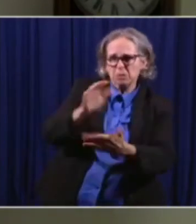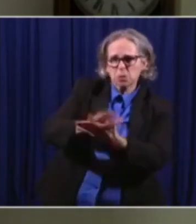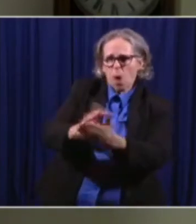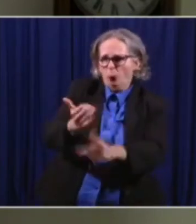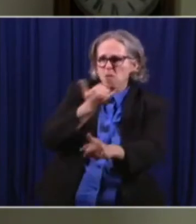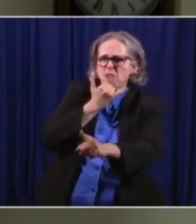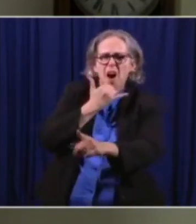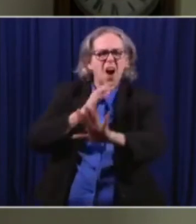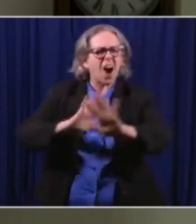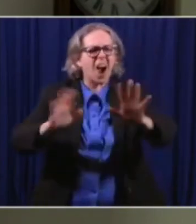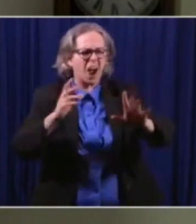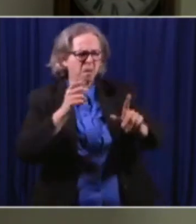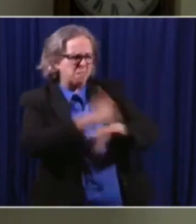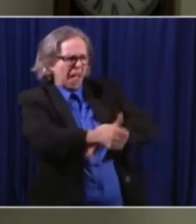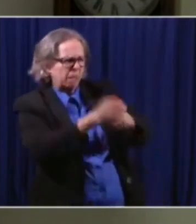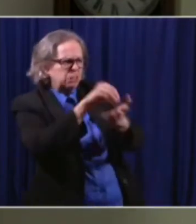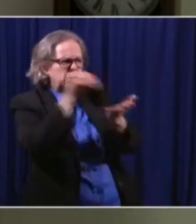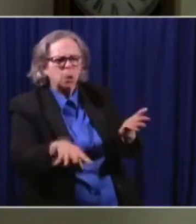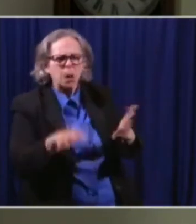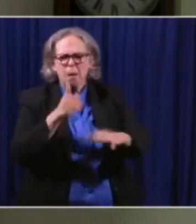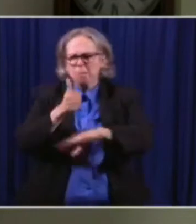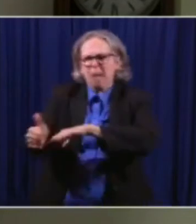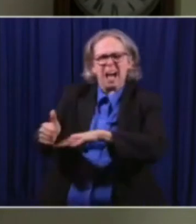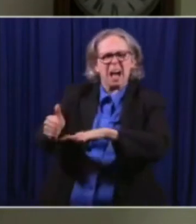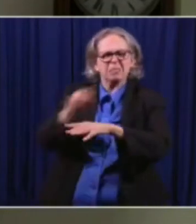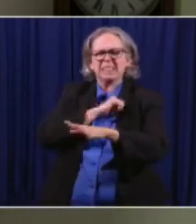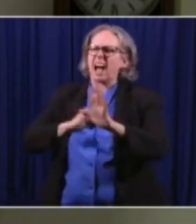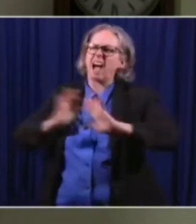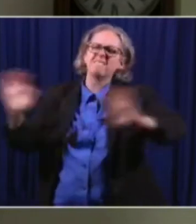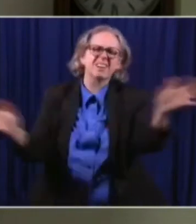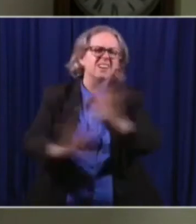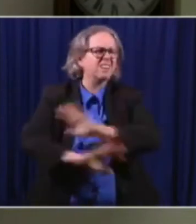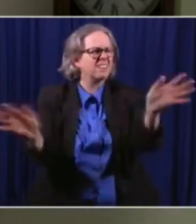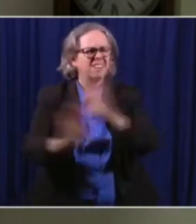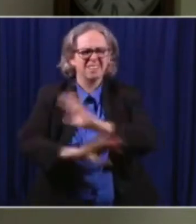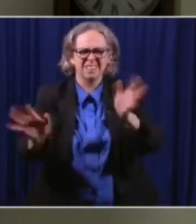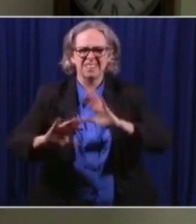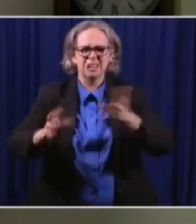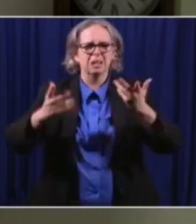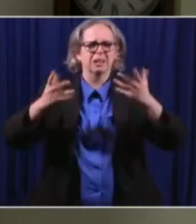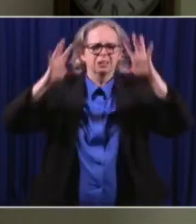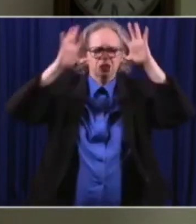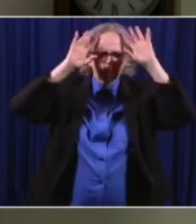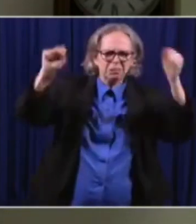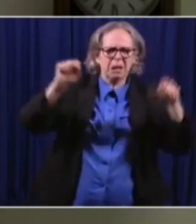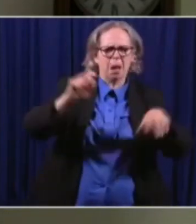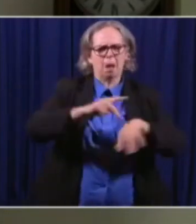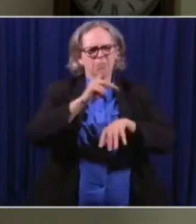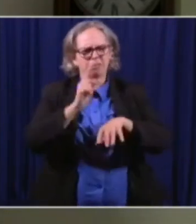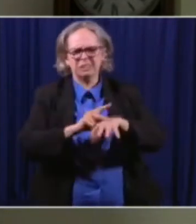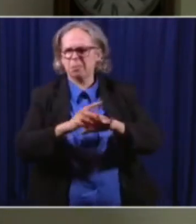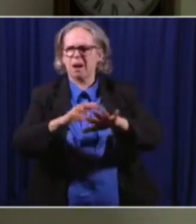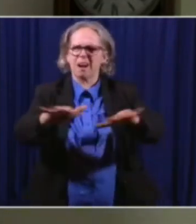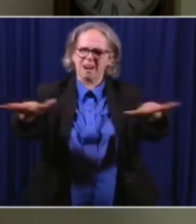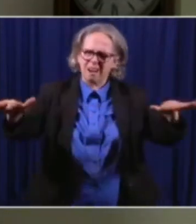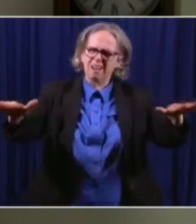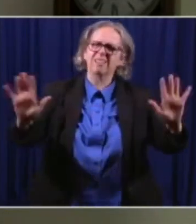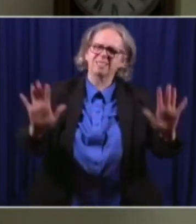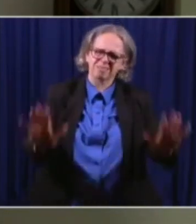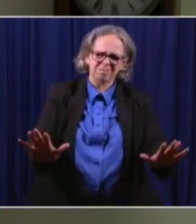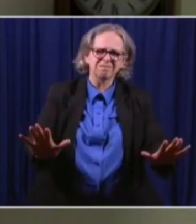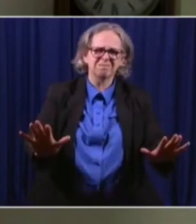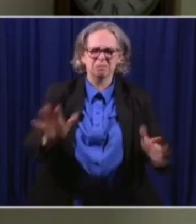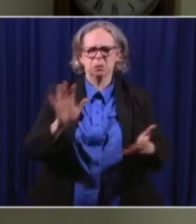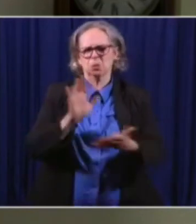know, in the conversations I've had with superintendents and all the information I can gather. It looks like to me schools are doing the